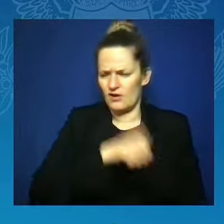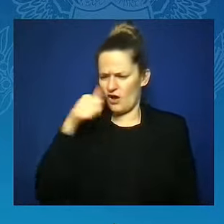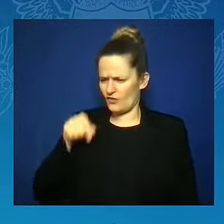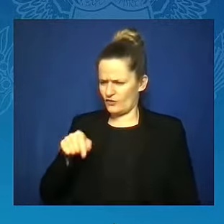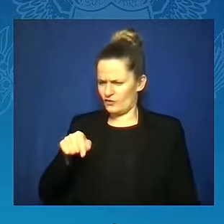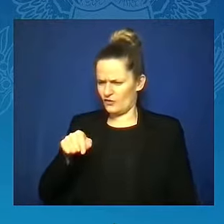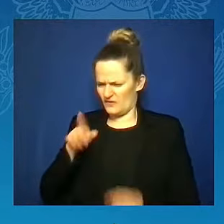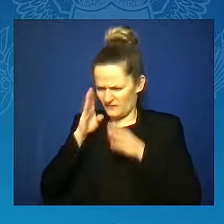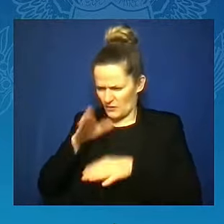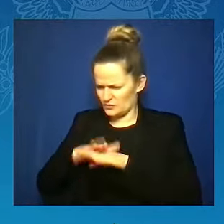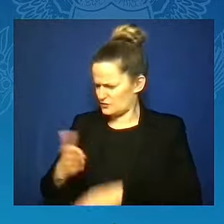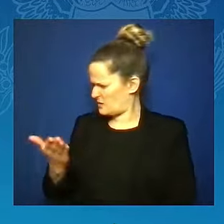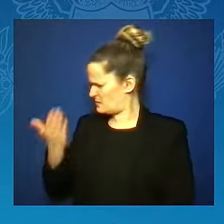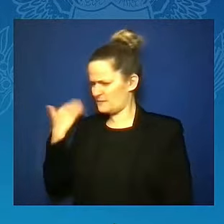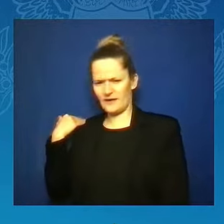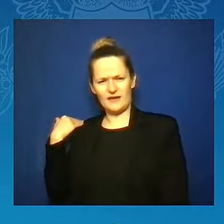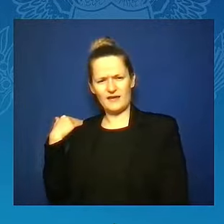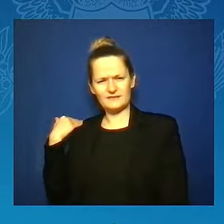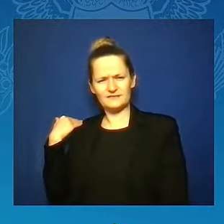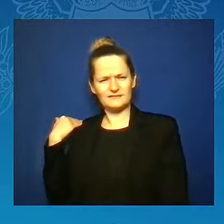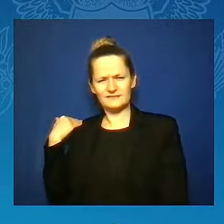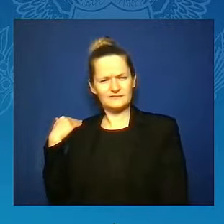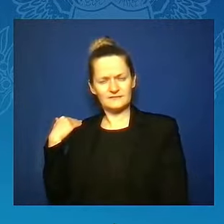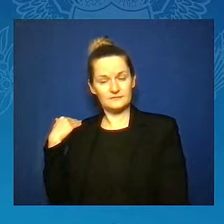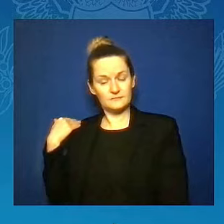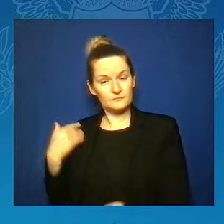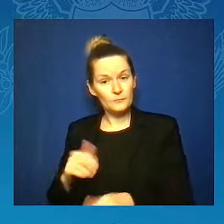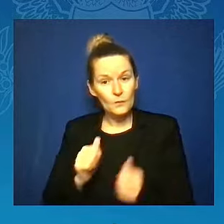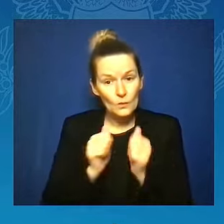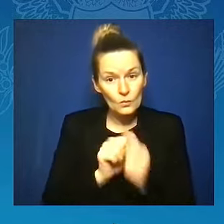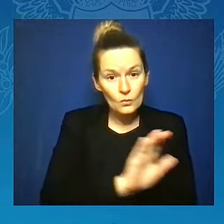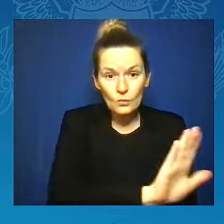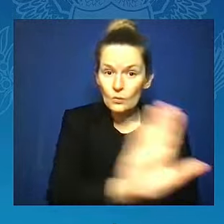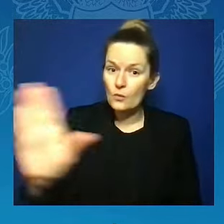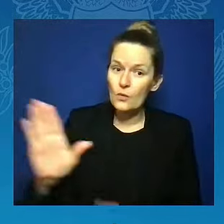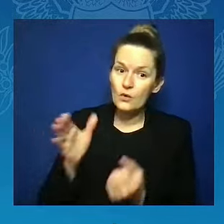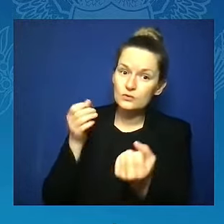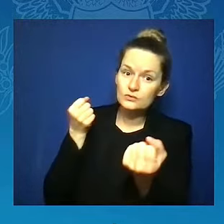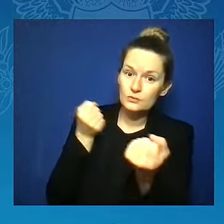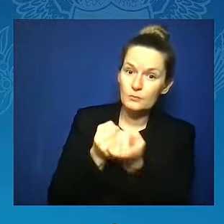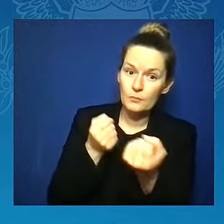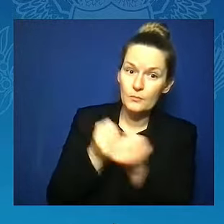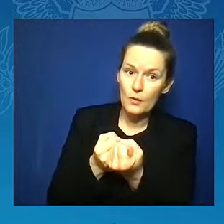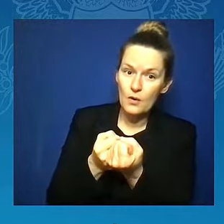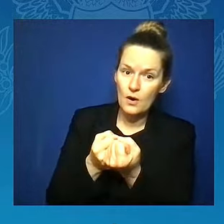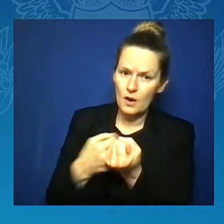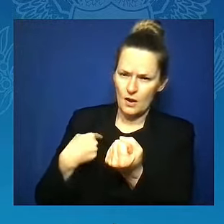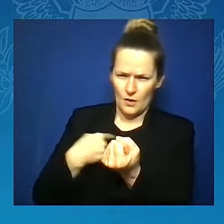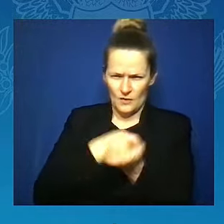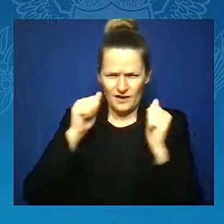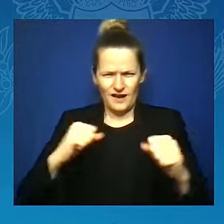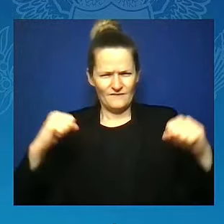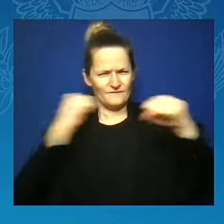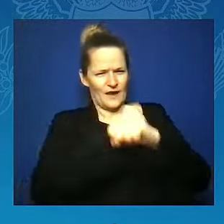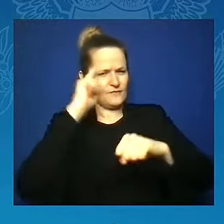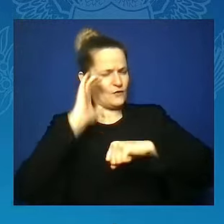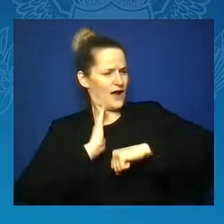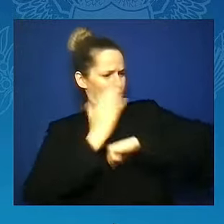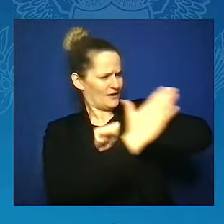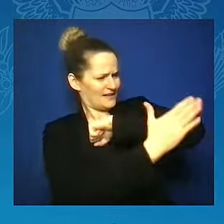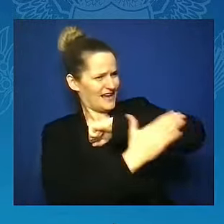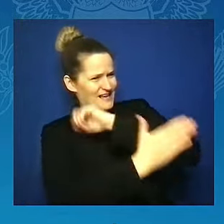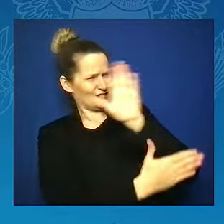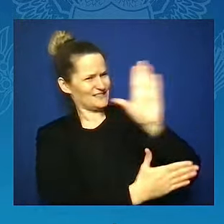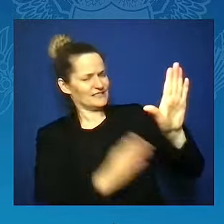I am fighting for our nation's future. And let us be clear about what that